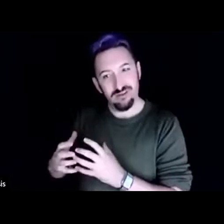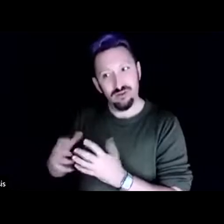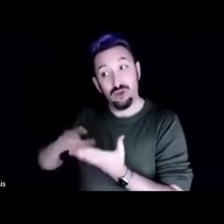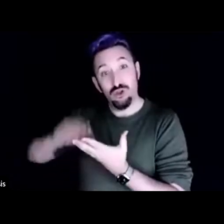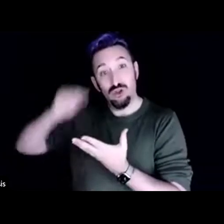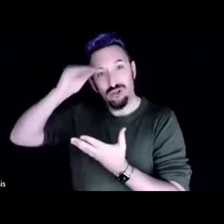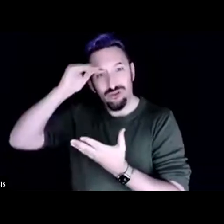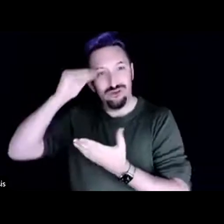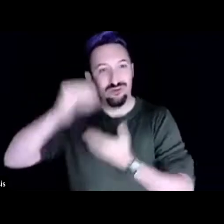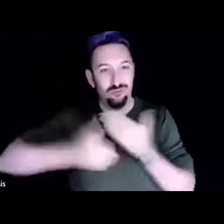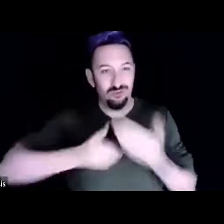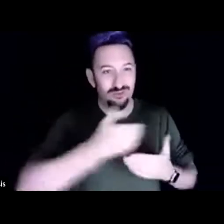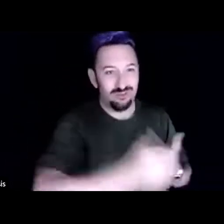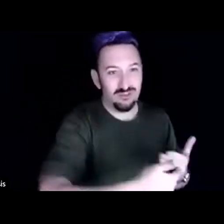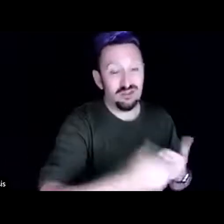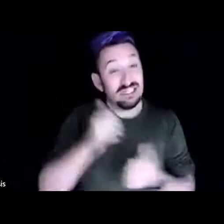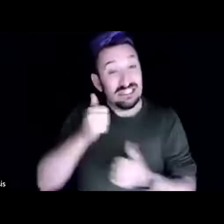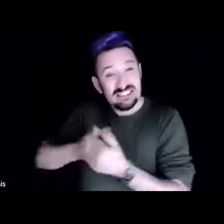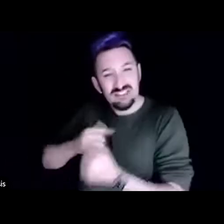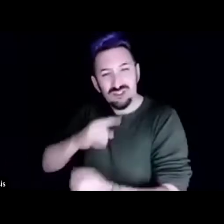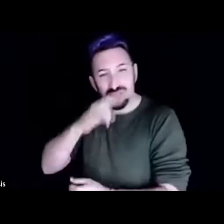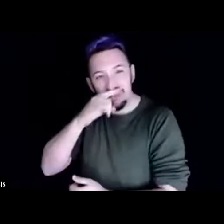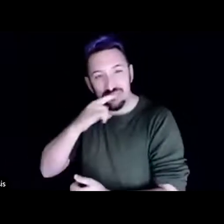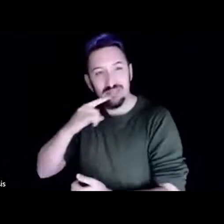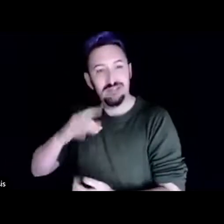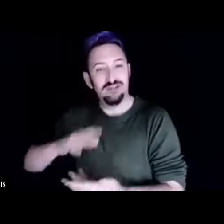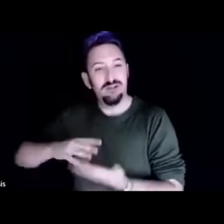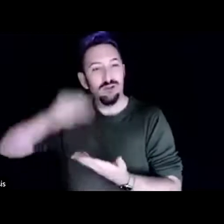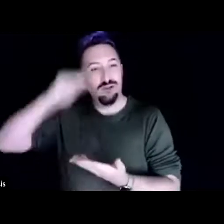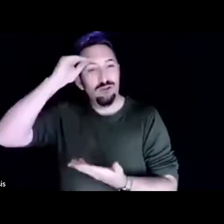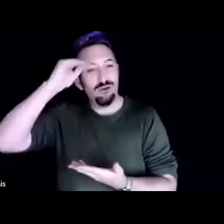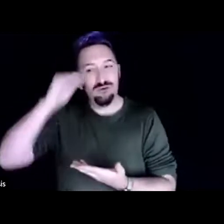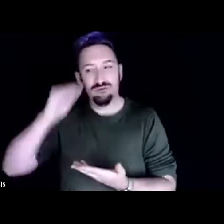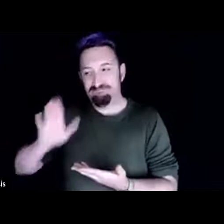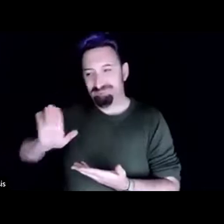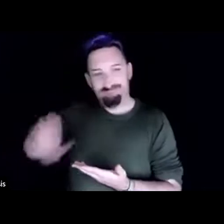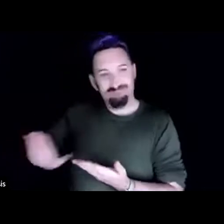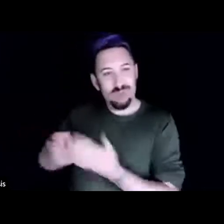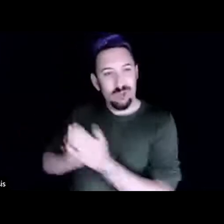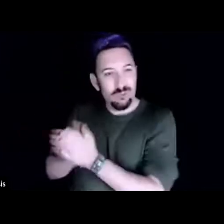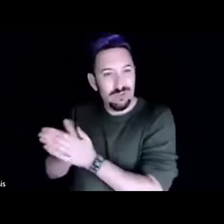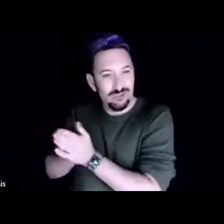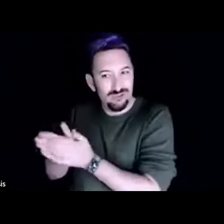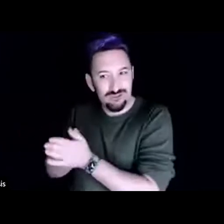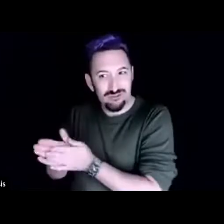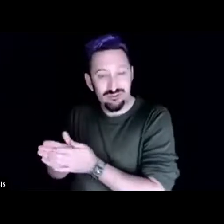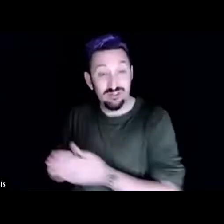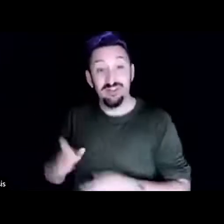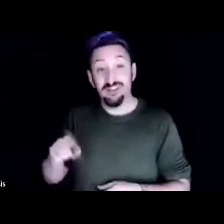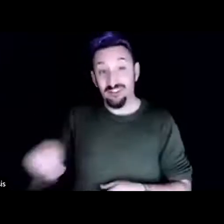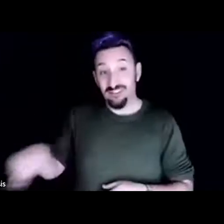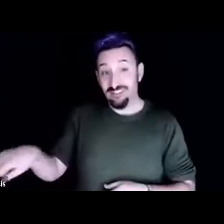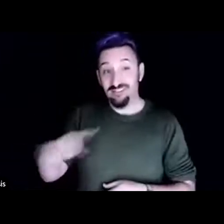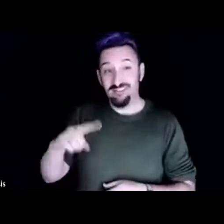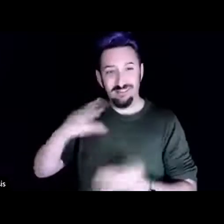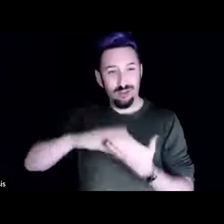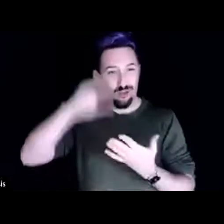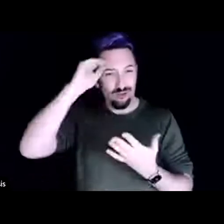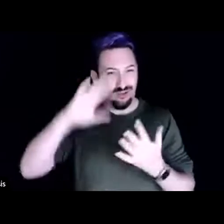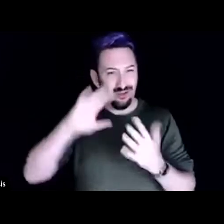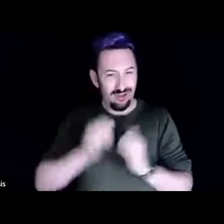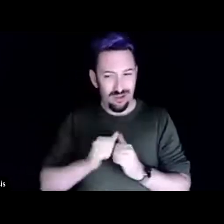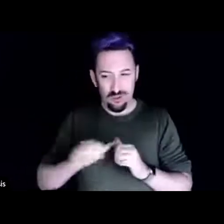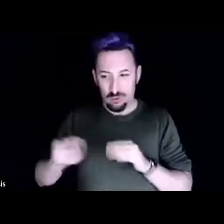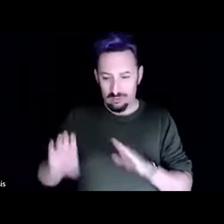was in the process they learned how the sum total of their behavior helped the process